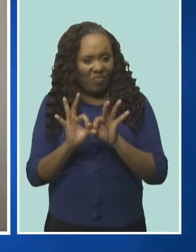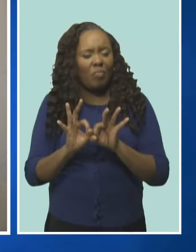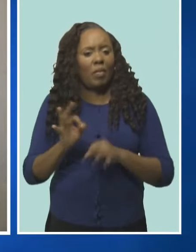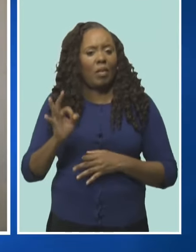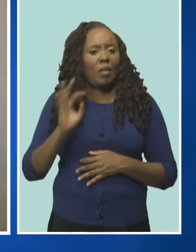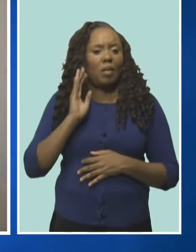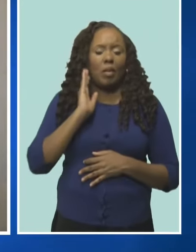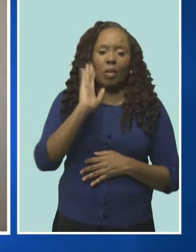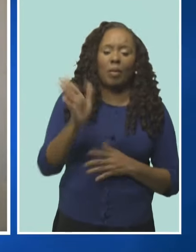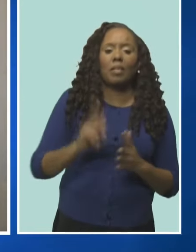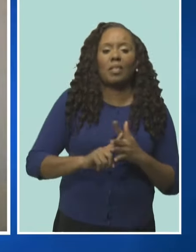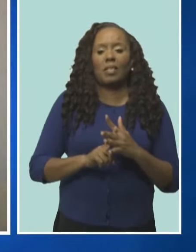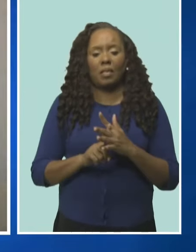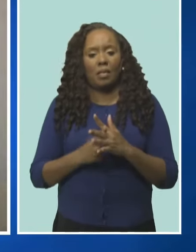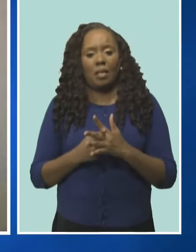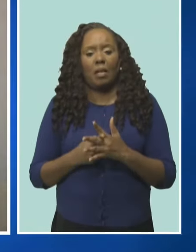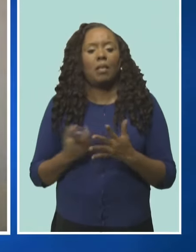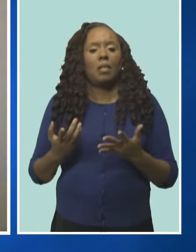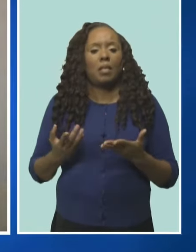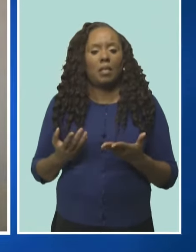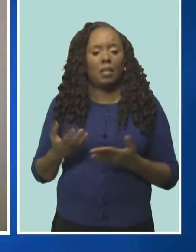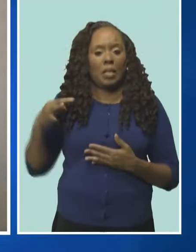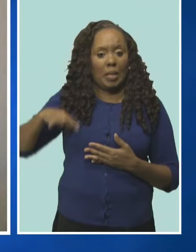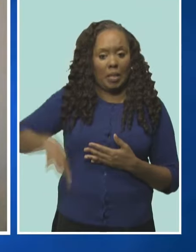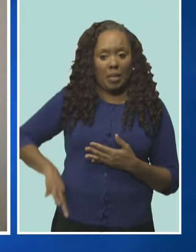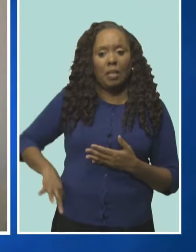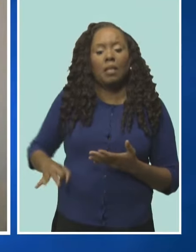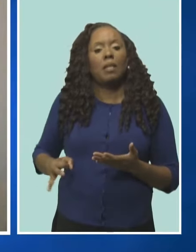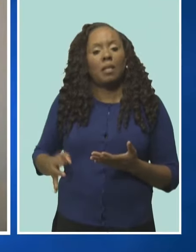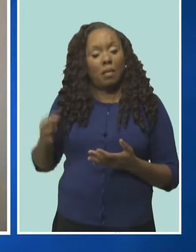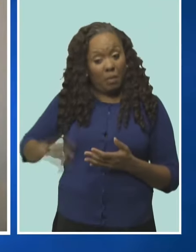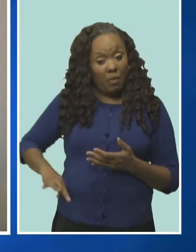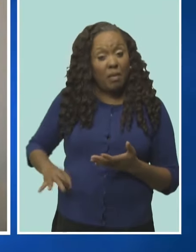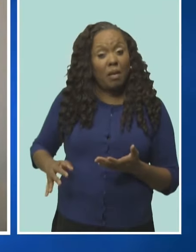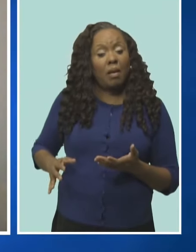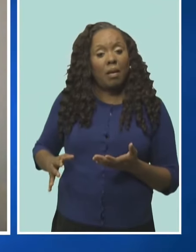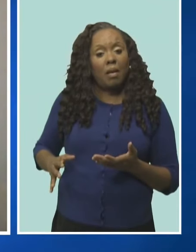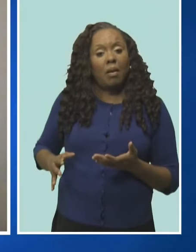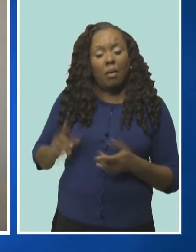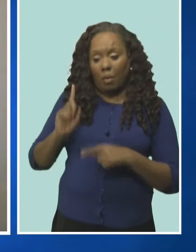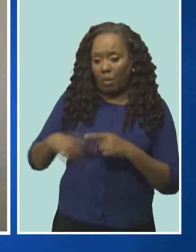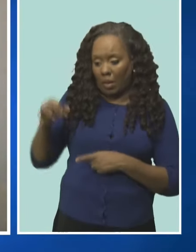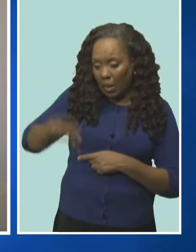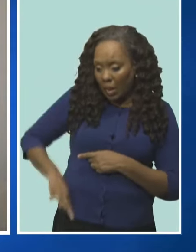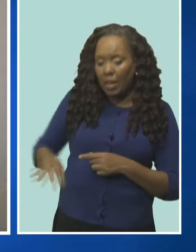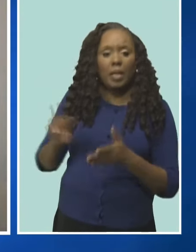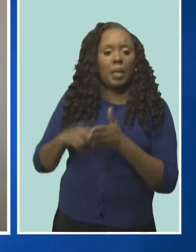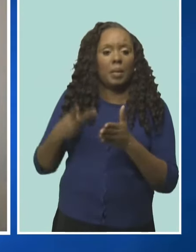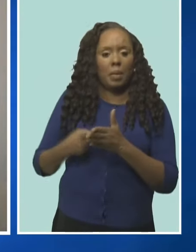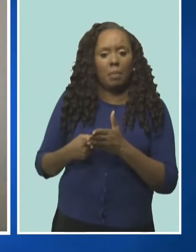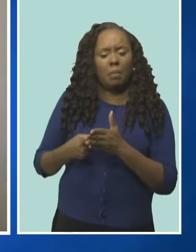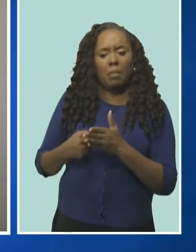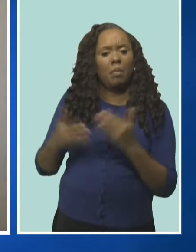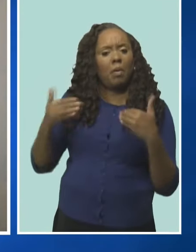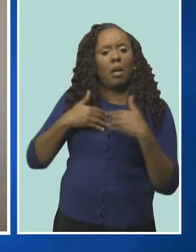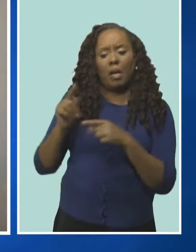to generate the benefits from the rebates because it allows for training opportunities similar to